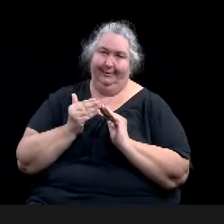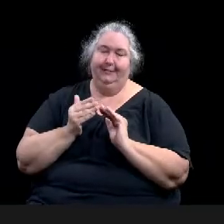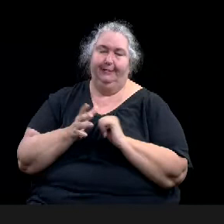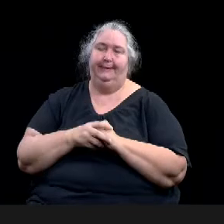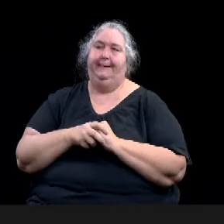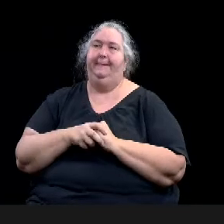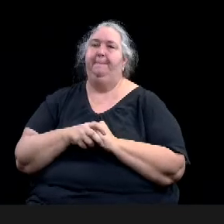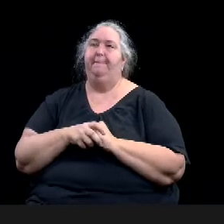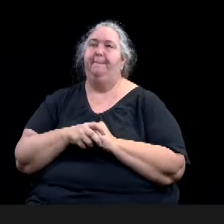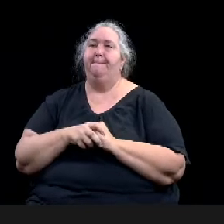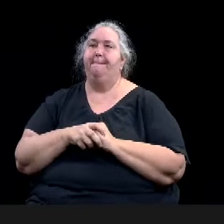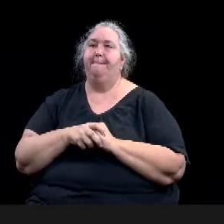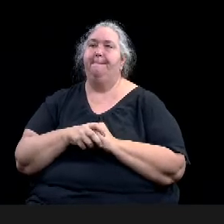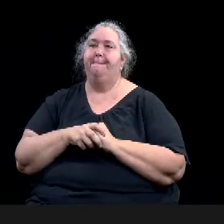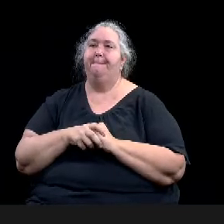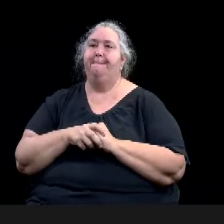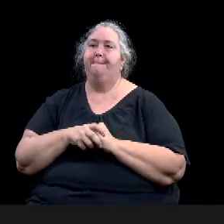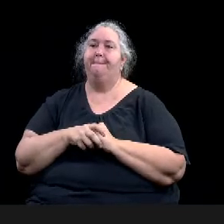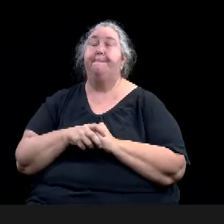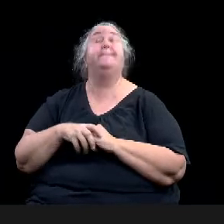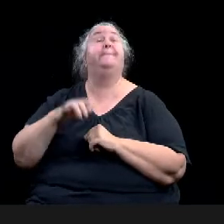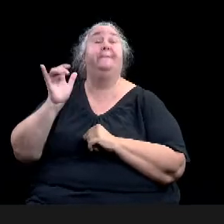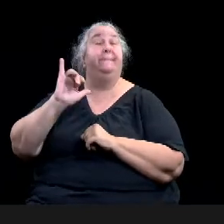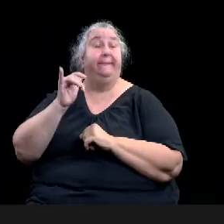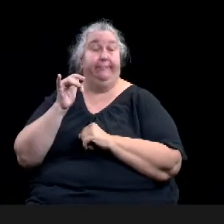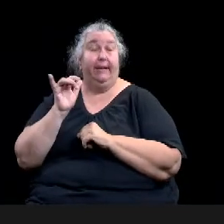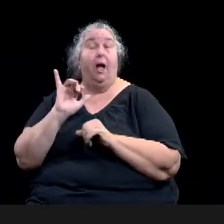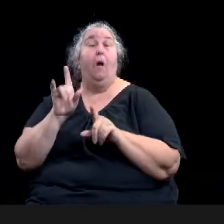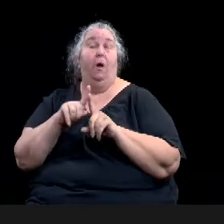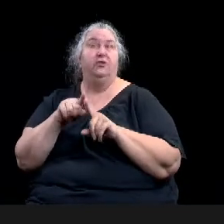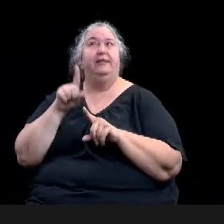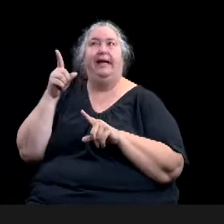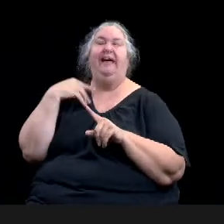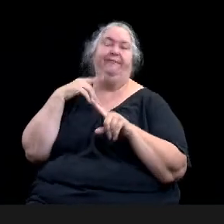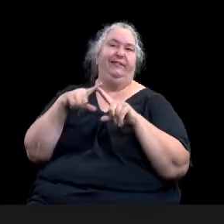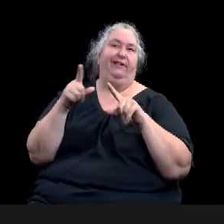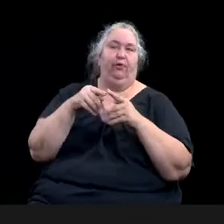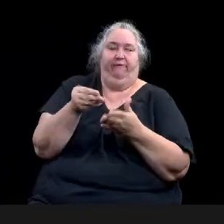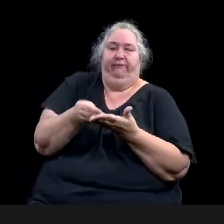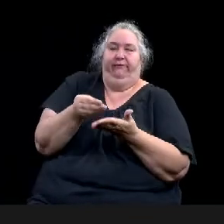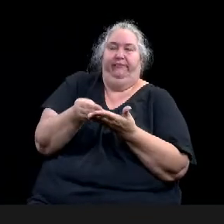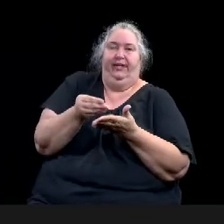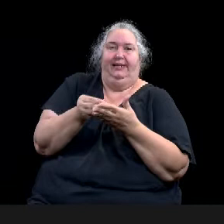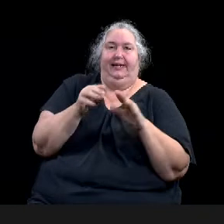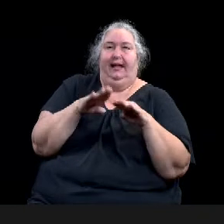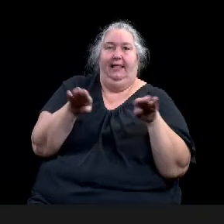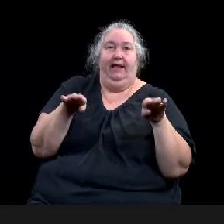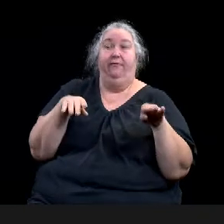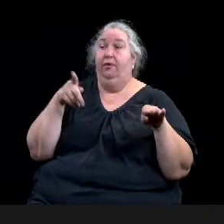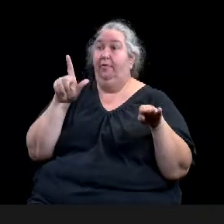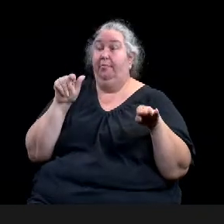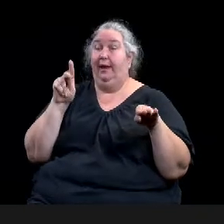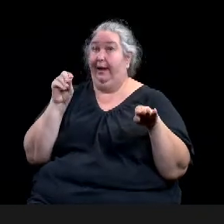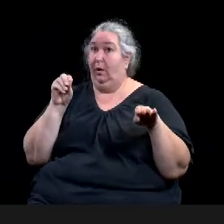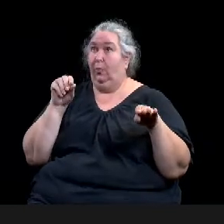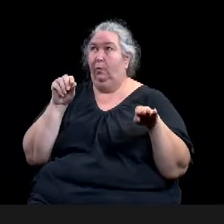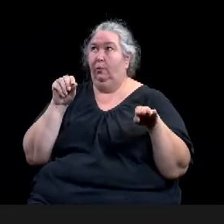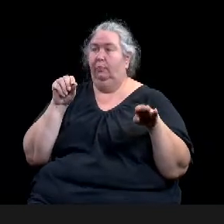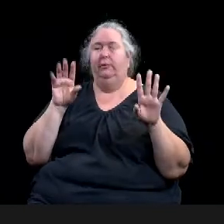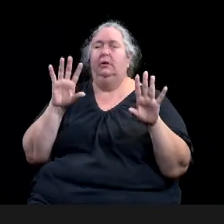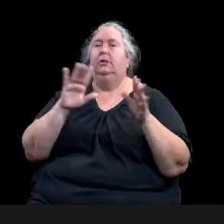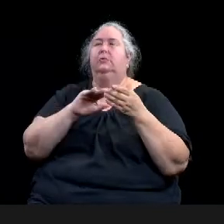has, or Arlington has, uh, different levels for neighborhood associations which are informal versus homeowners associations which are formal.